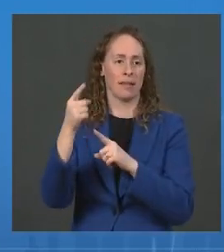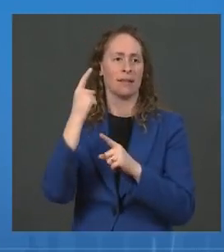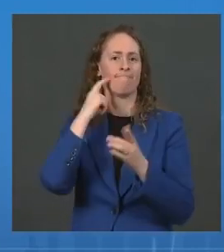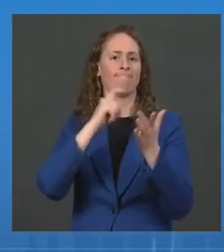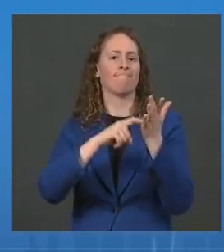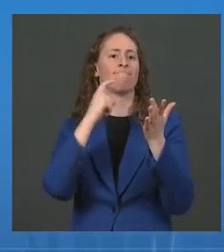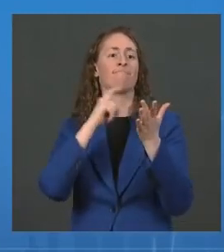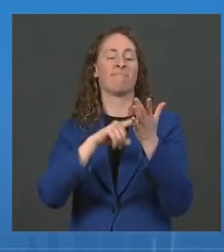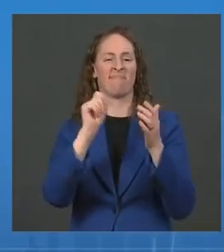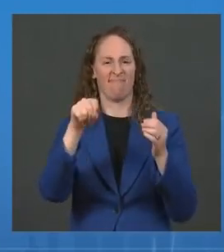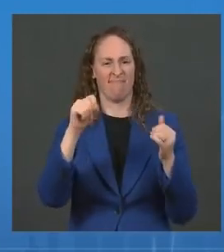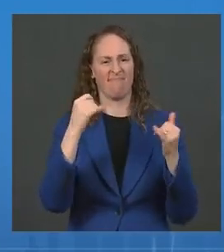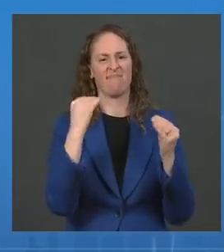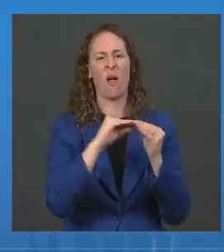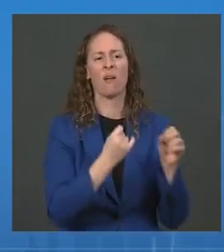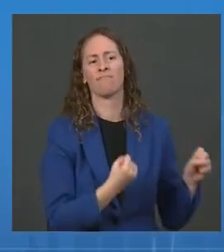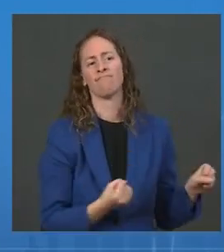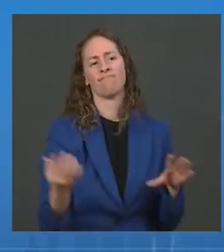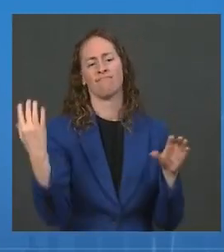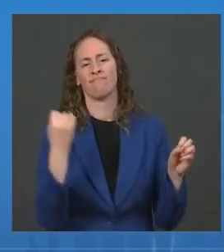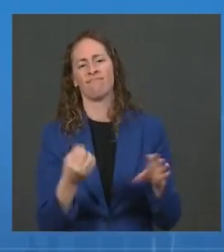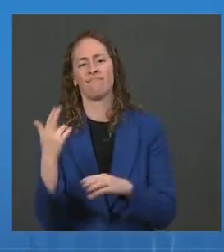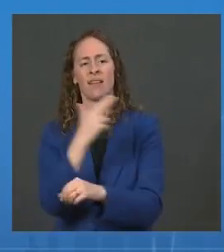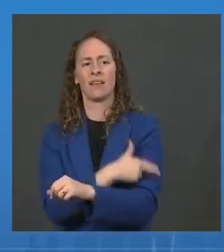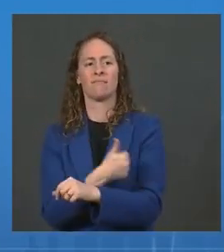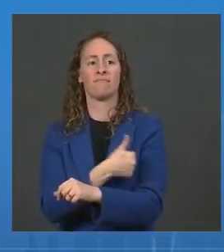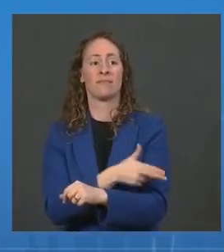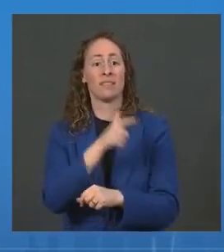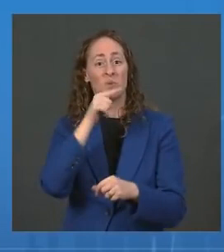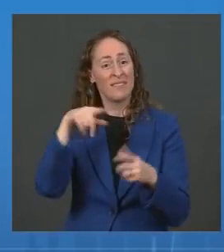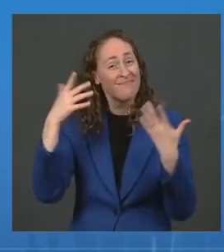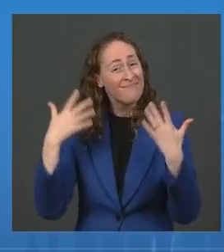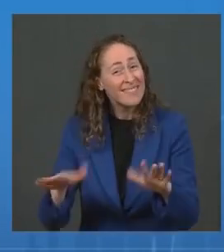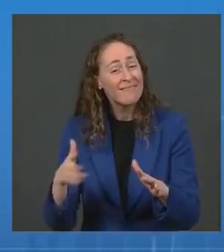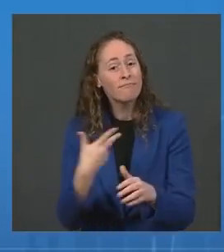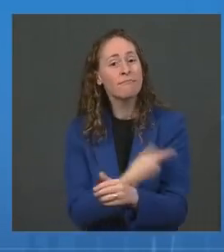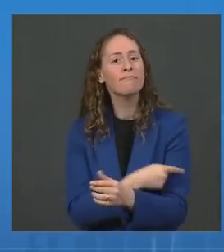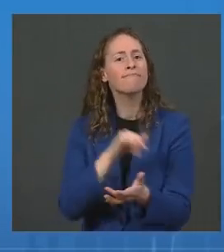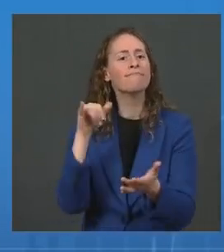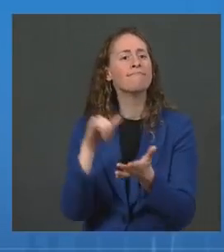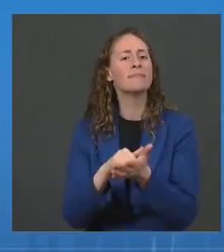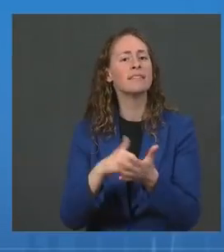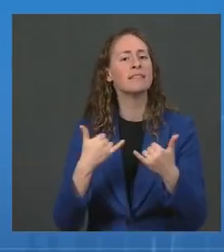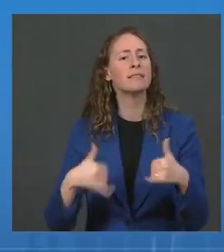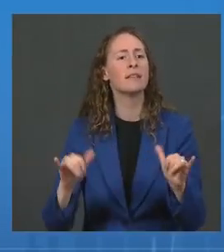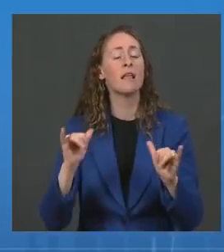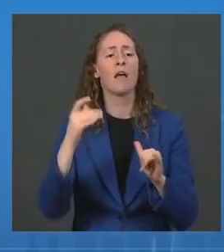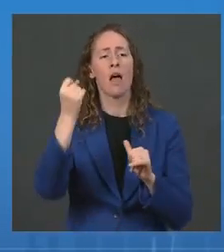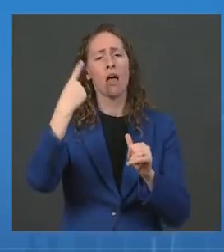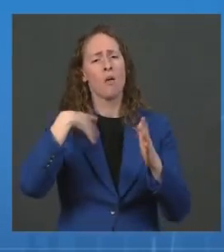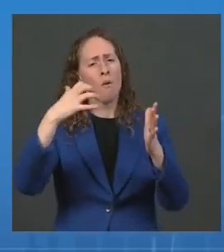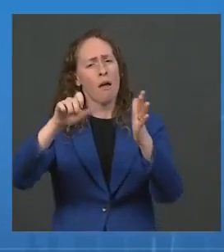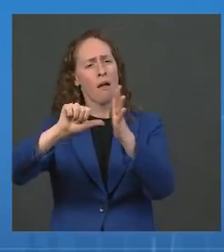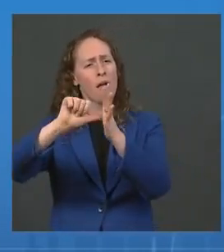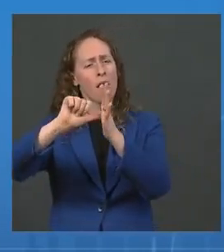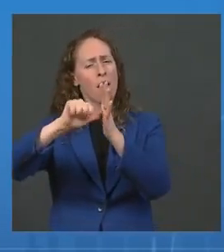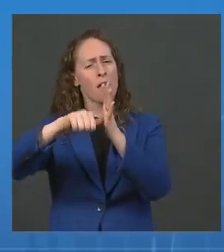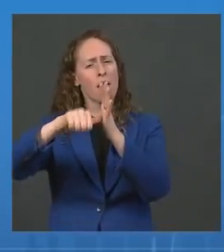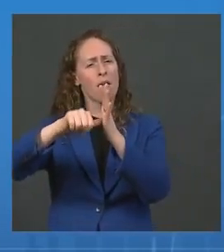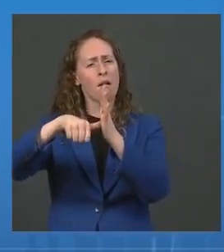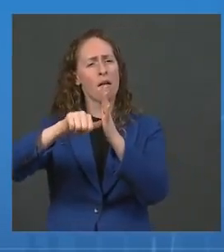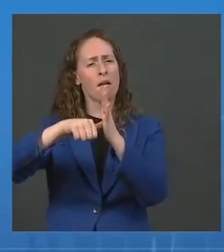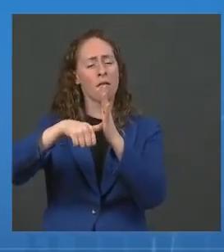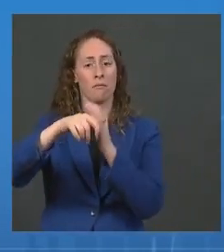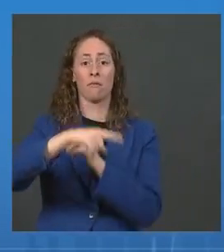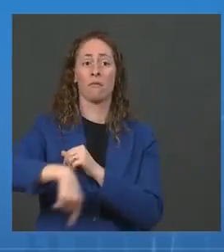hospital who have been vaccinated. But what I want to reiterate here is it's still well over 90%